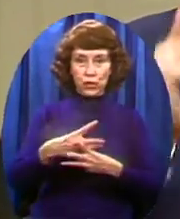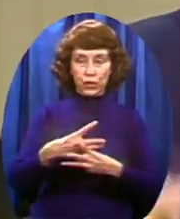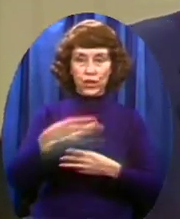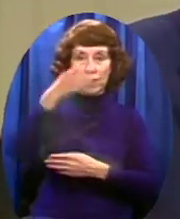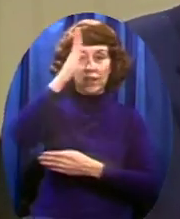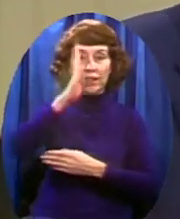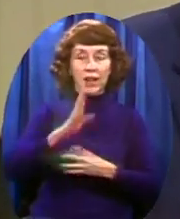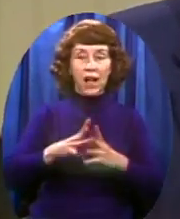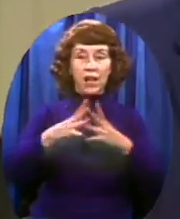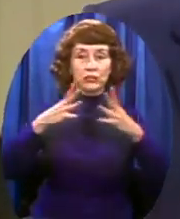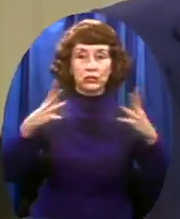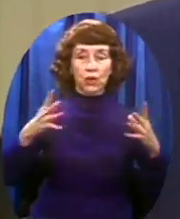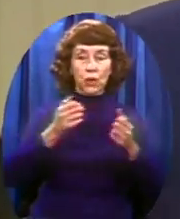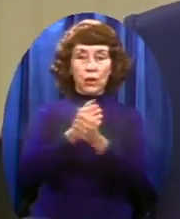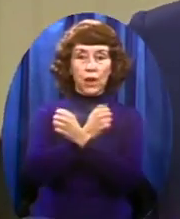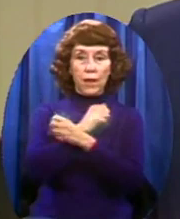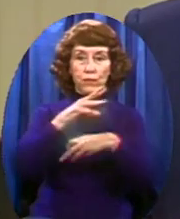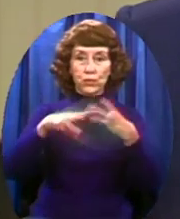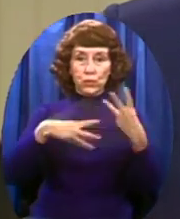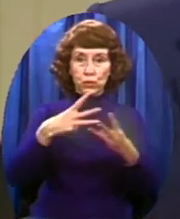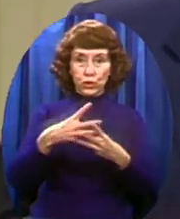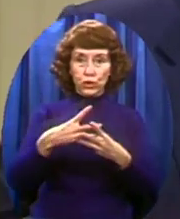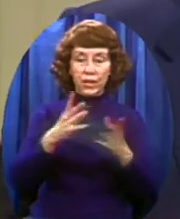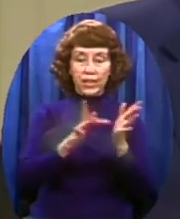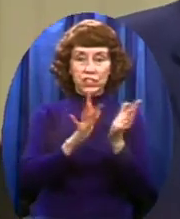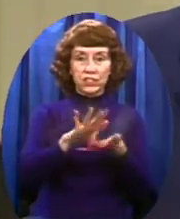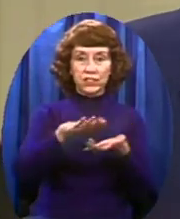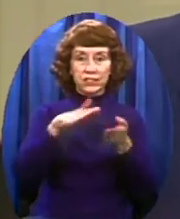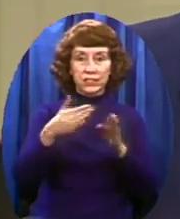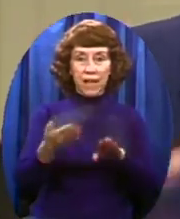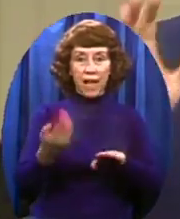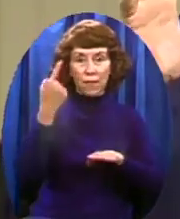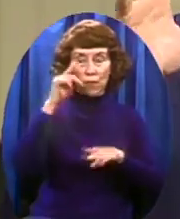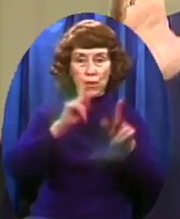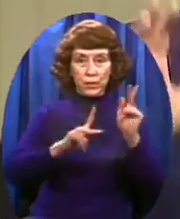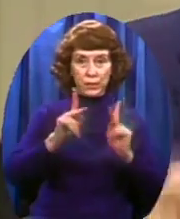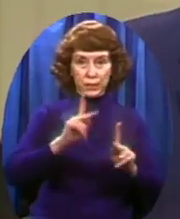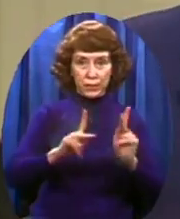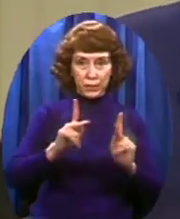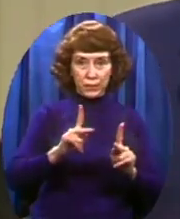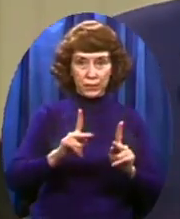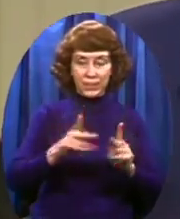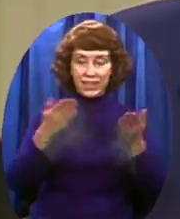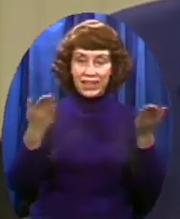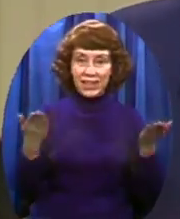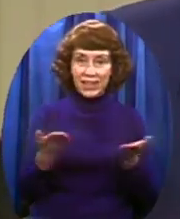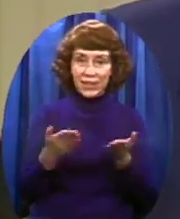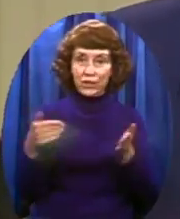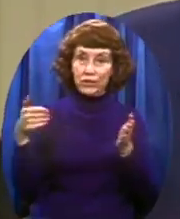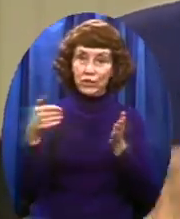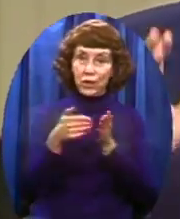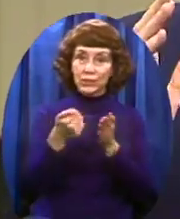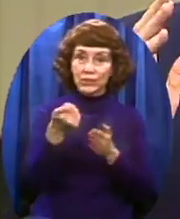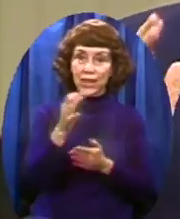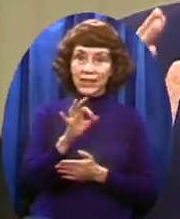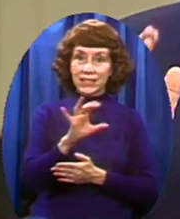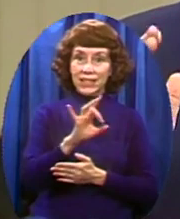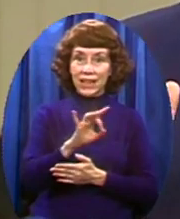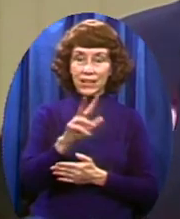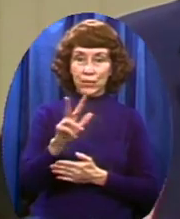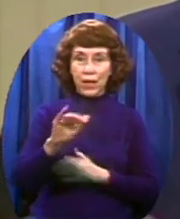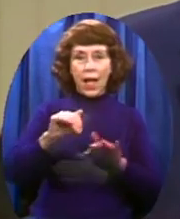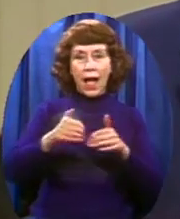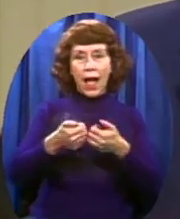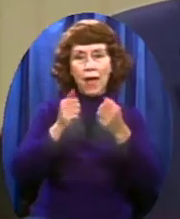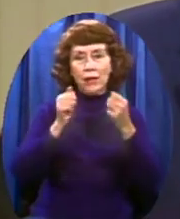loved the world Here we are in 1982, we're looking very close now to 1983 How do we reach 4